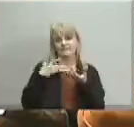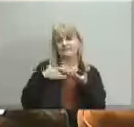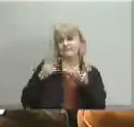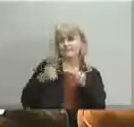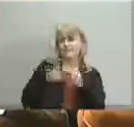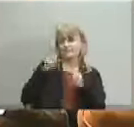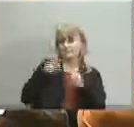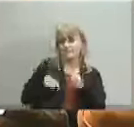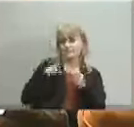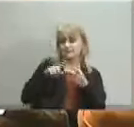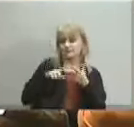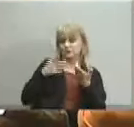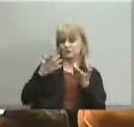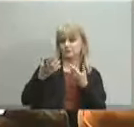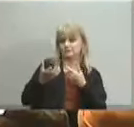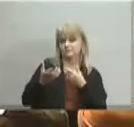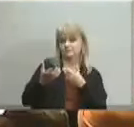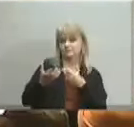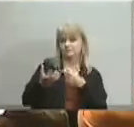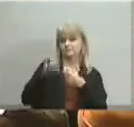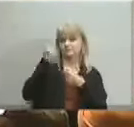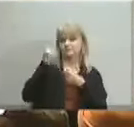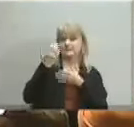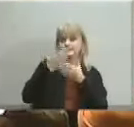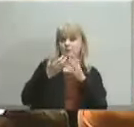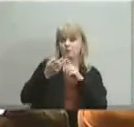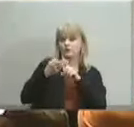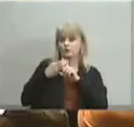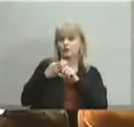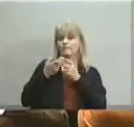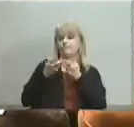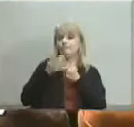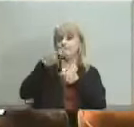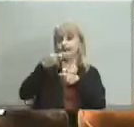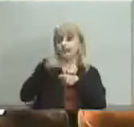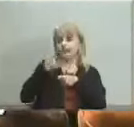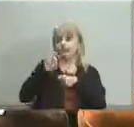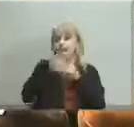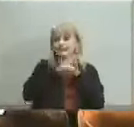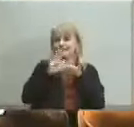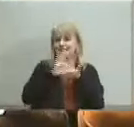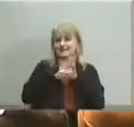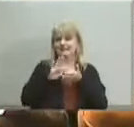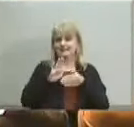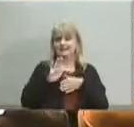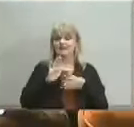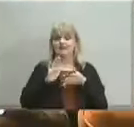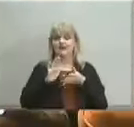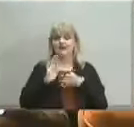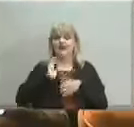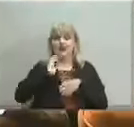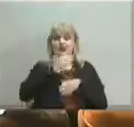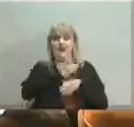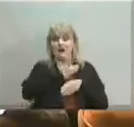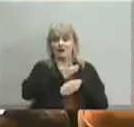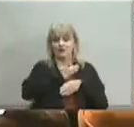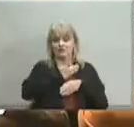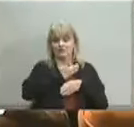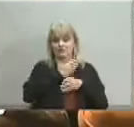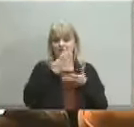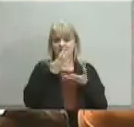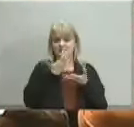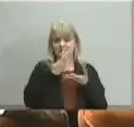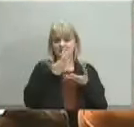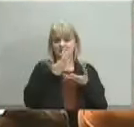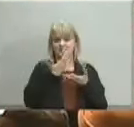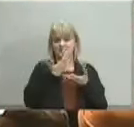an important thing for sure i mean so we have to clean our house first before we go to legislature about hr that's no i believe i mean